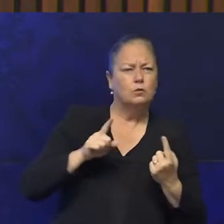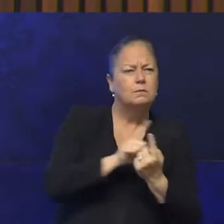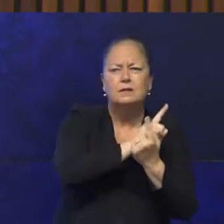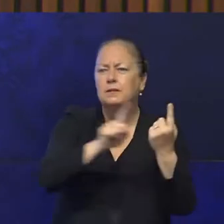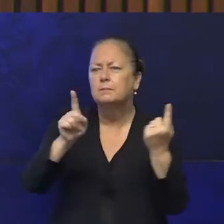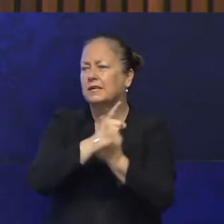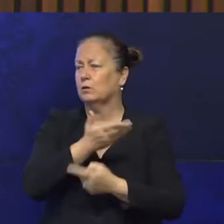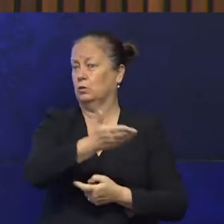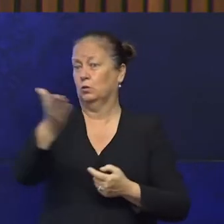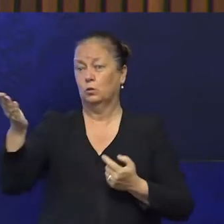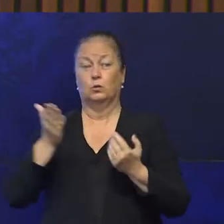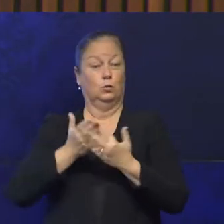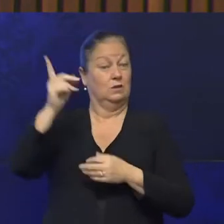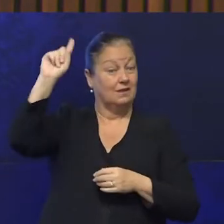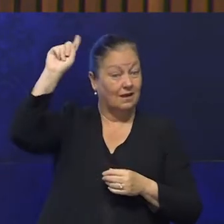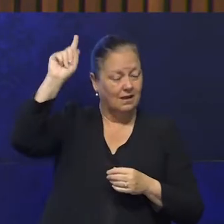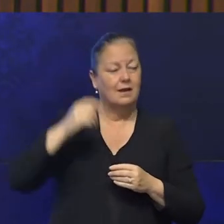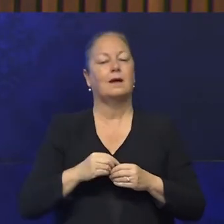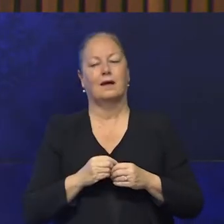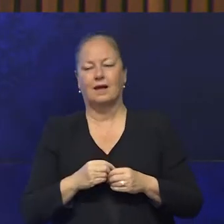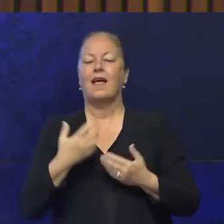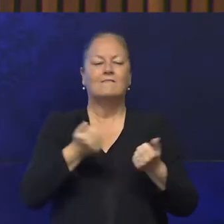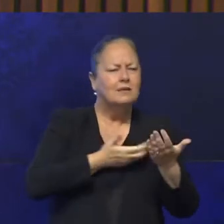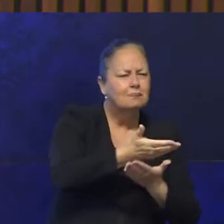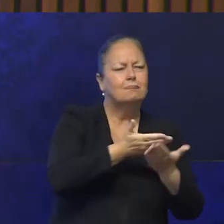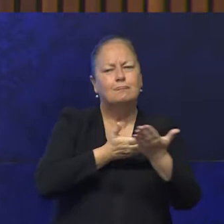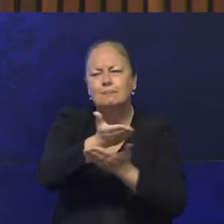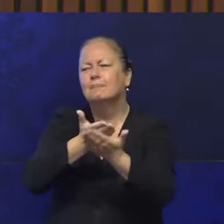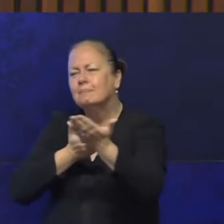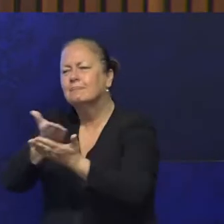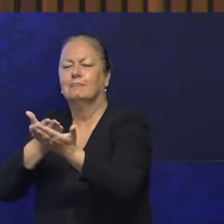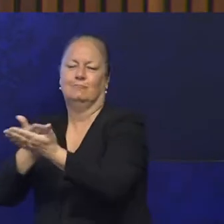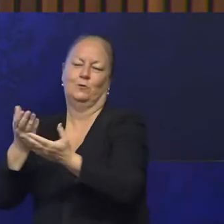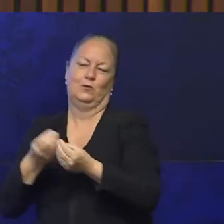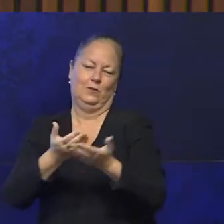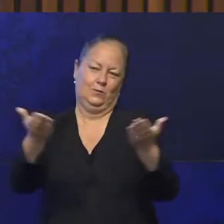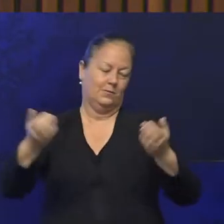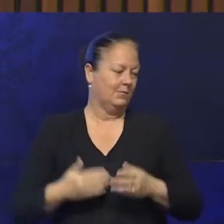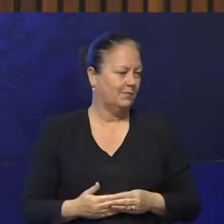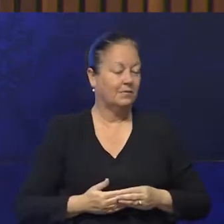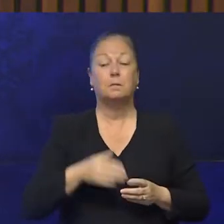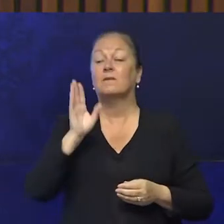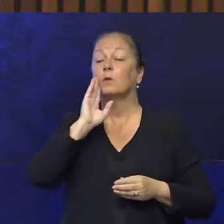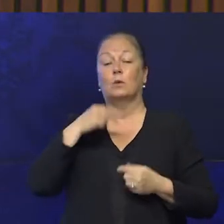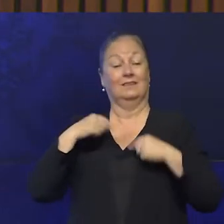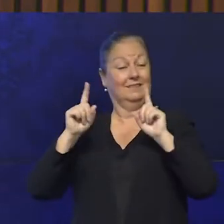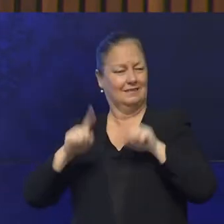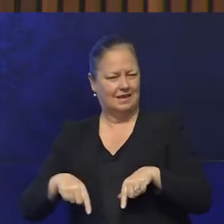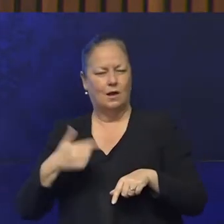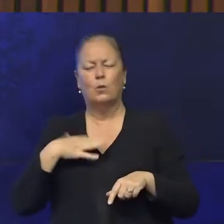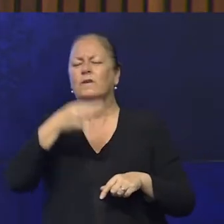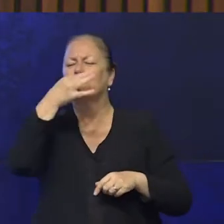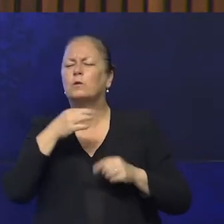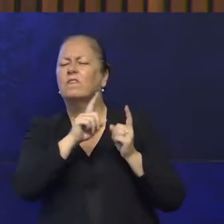the day and certainly having many conversations with you. Before we get started, I just want to do the housekeeping.